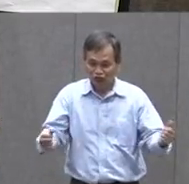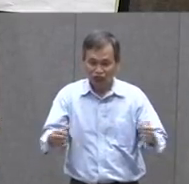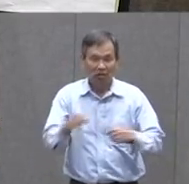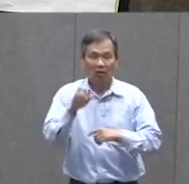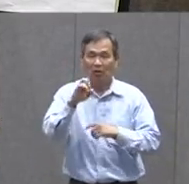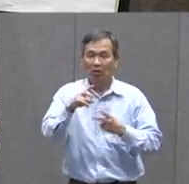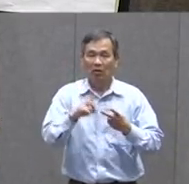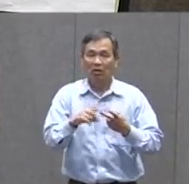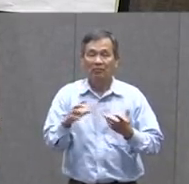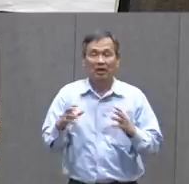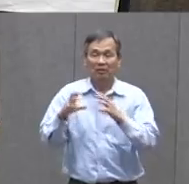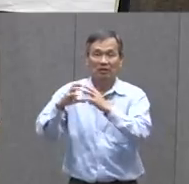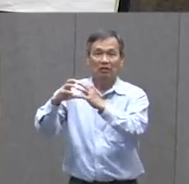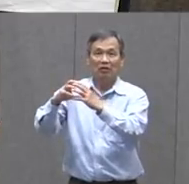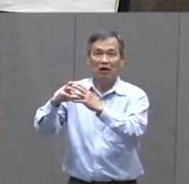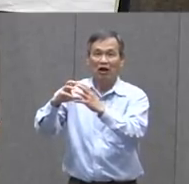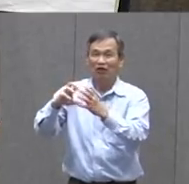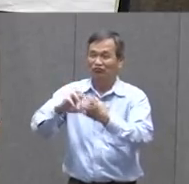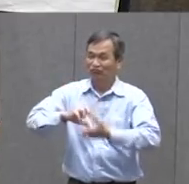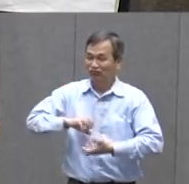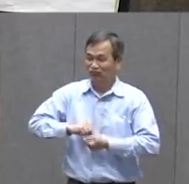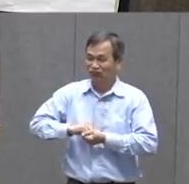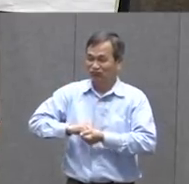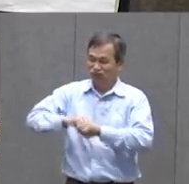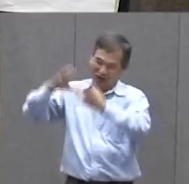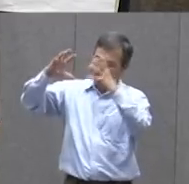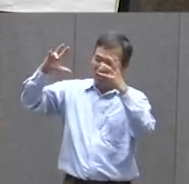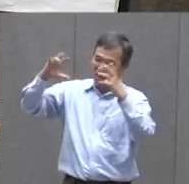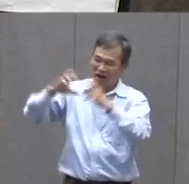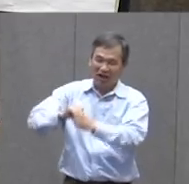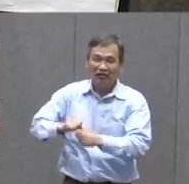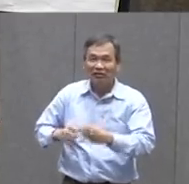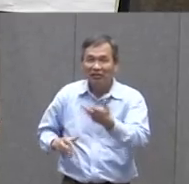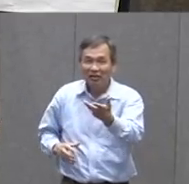Death Star Is Destroyed Maybe The